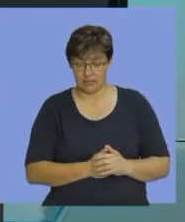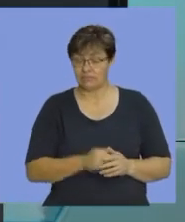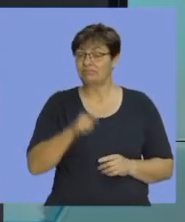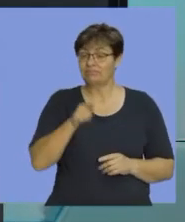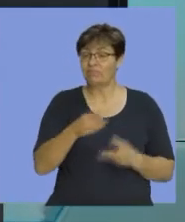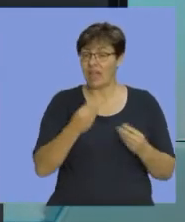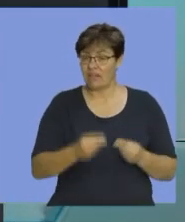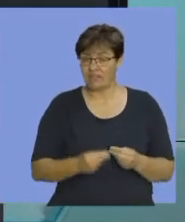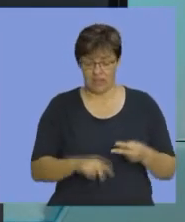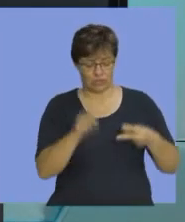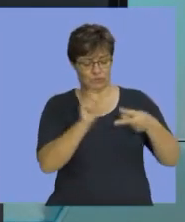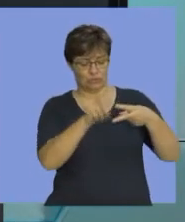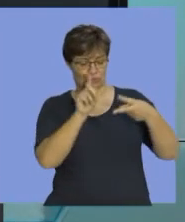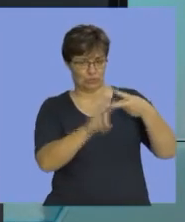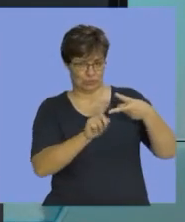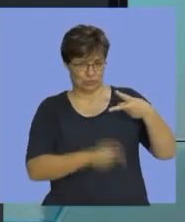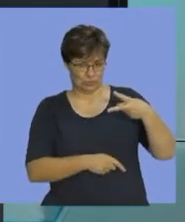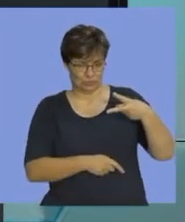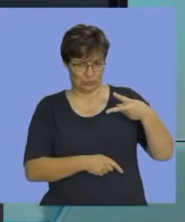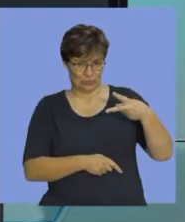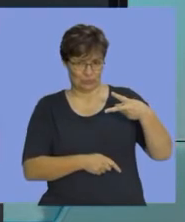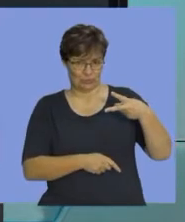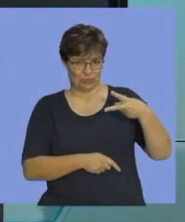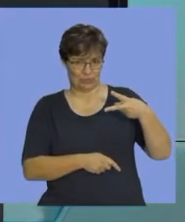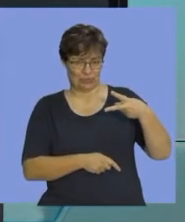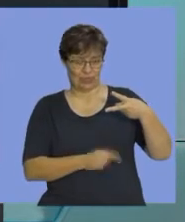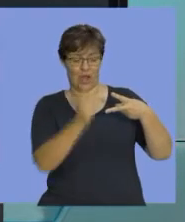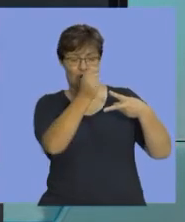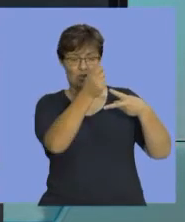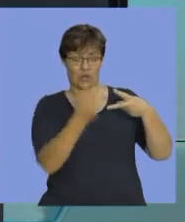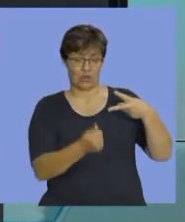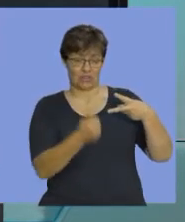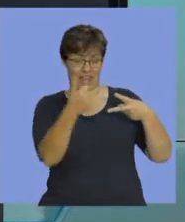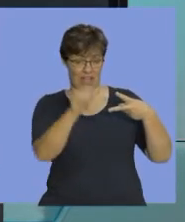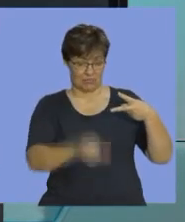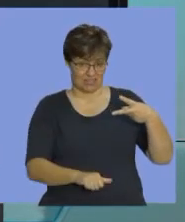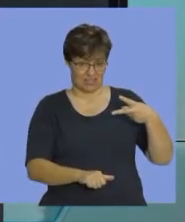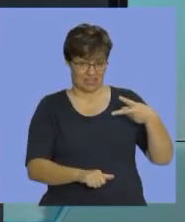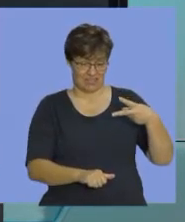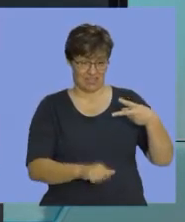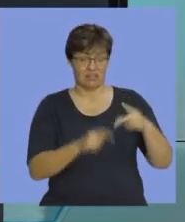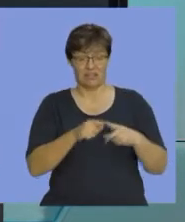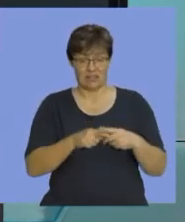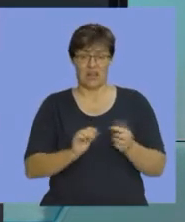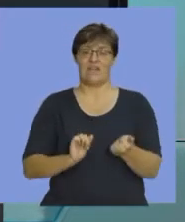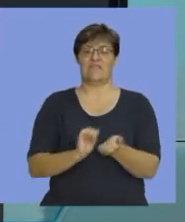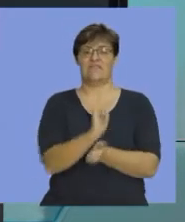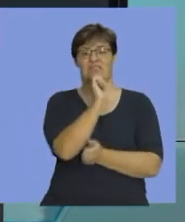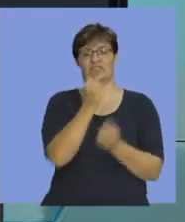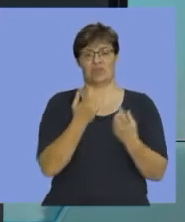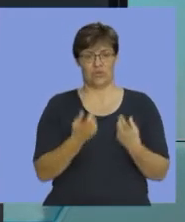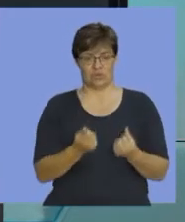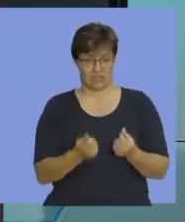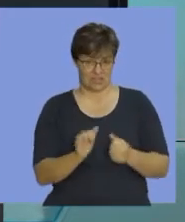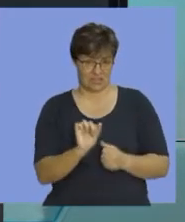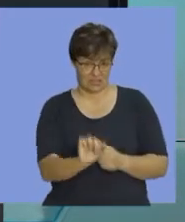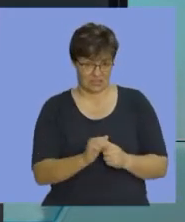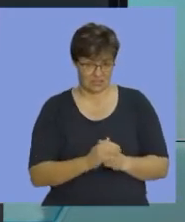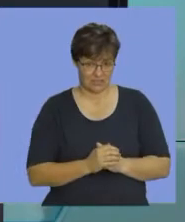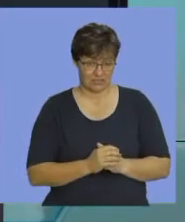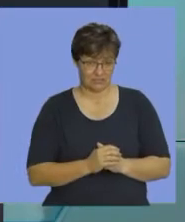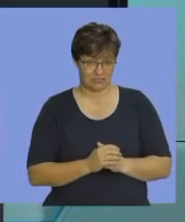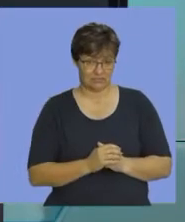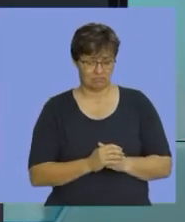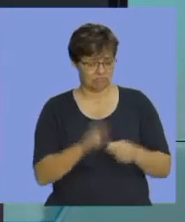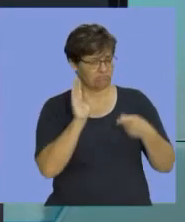cost, we have two categories, that means two cost accounts would fall under the category of your fixed